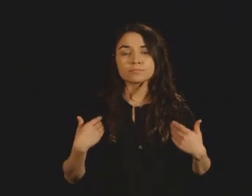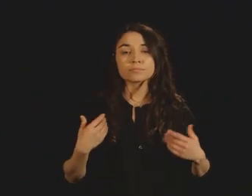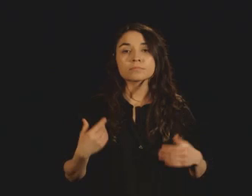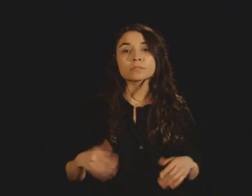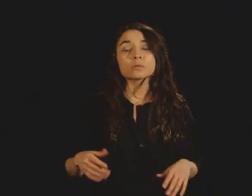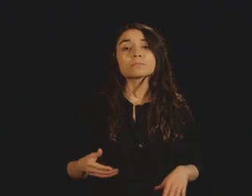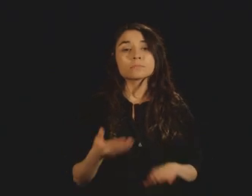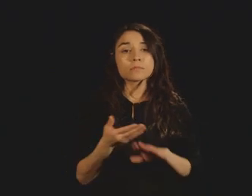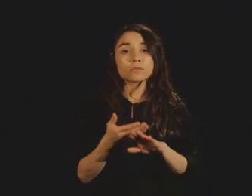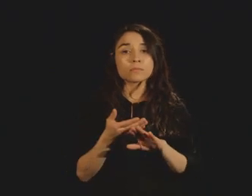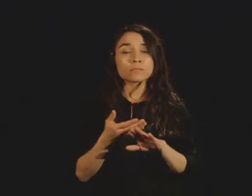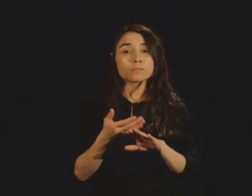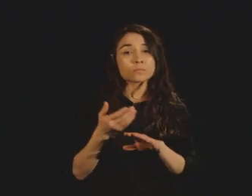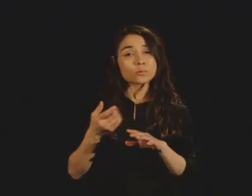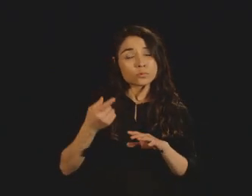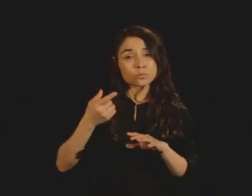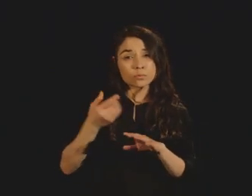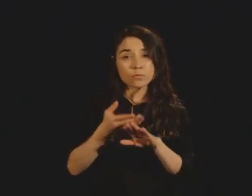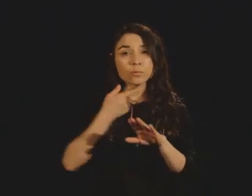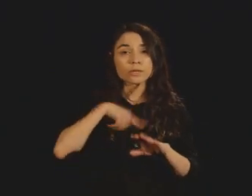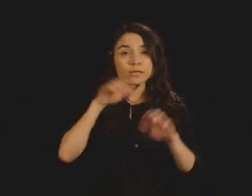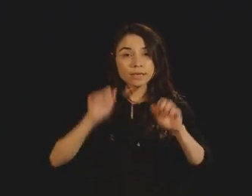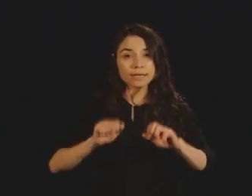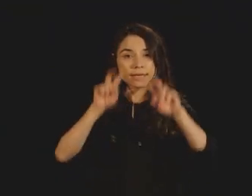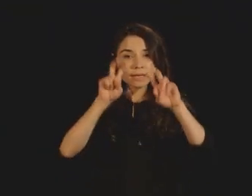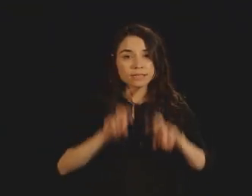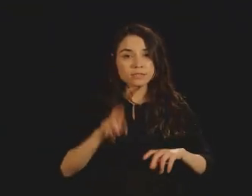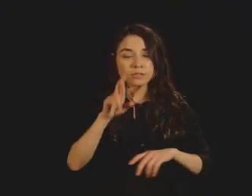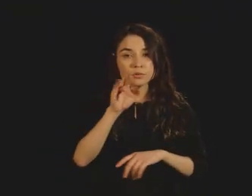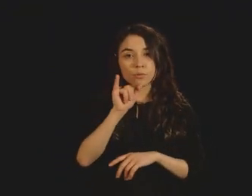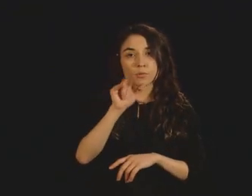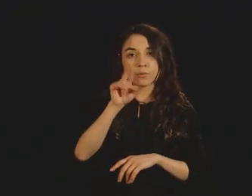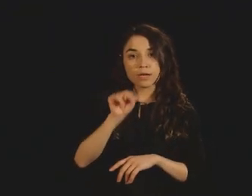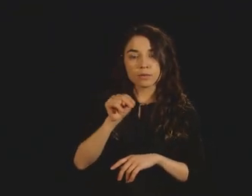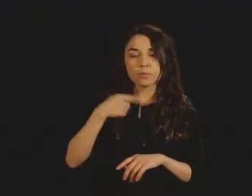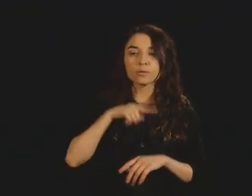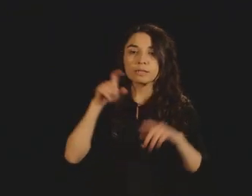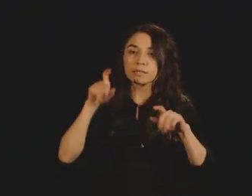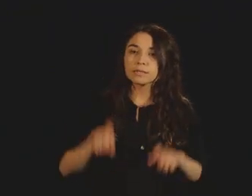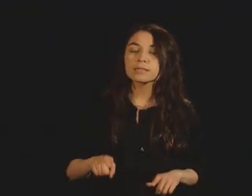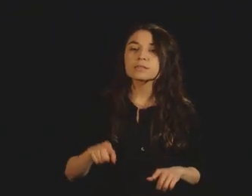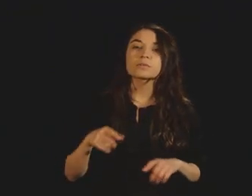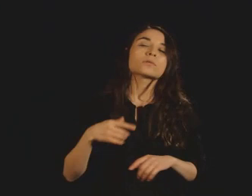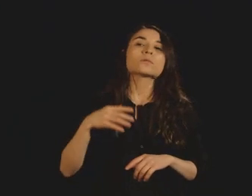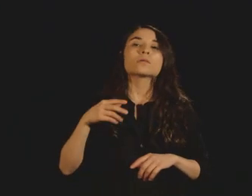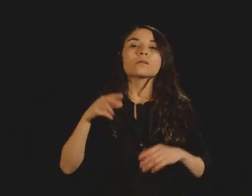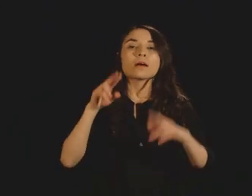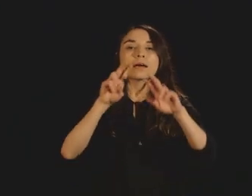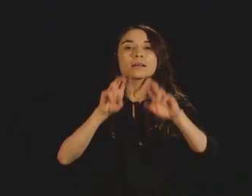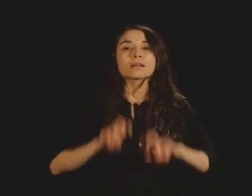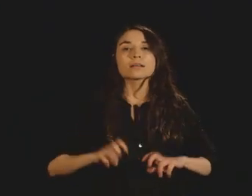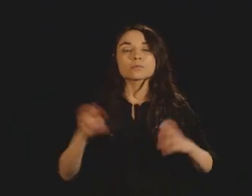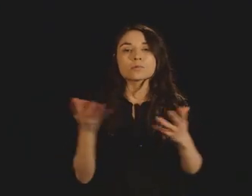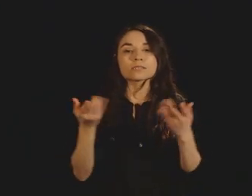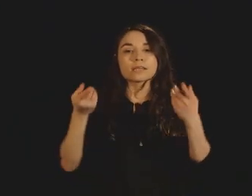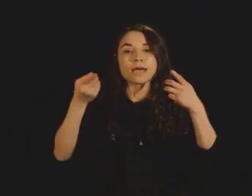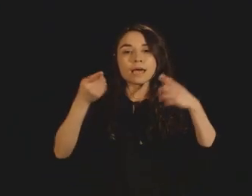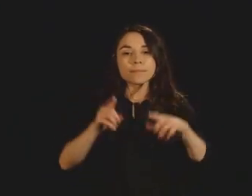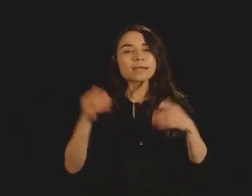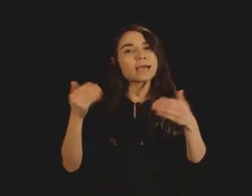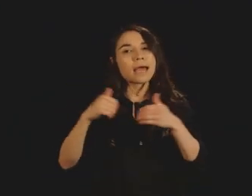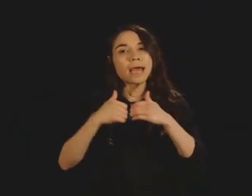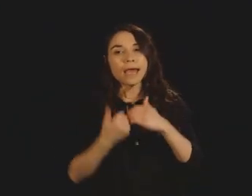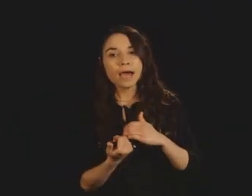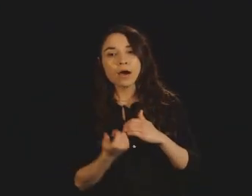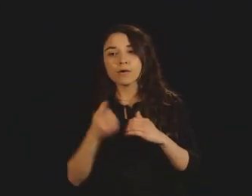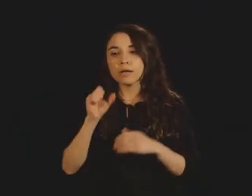water surface. And so what we've been doing with our experiments is then to figure out what we thought were three options,